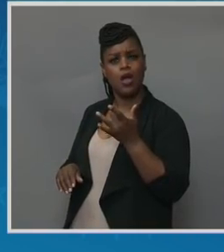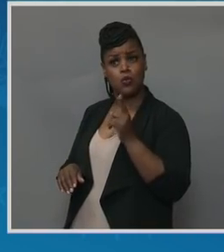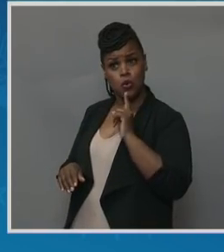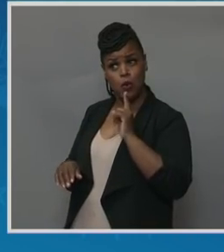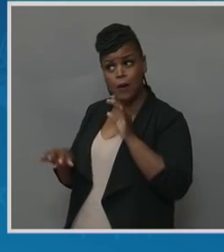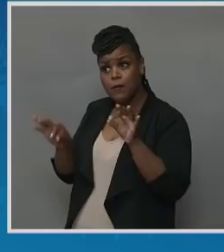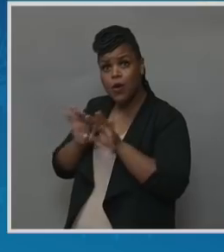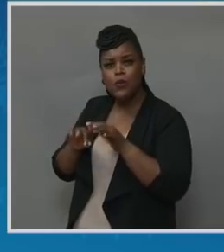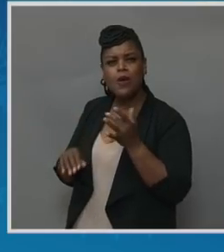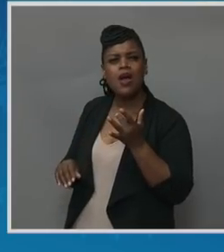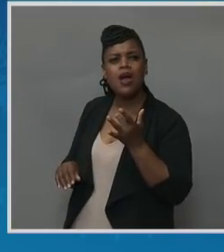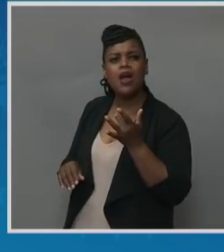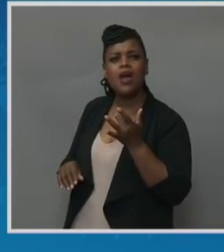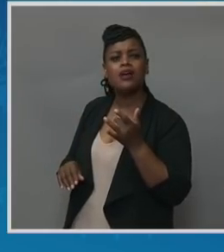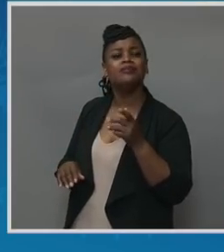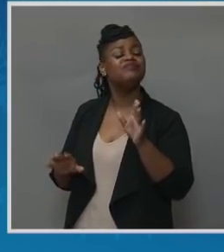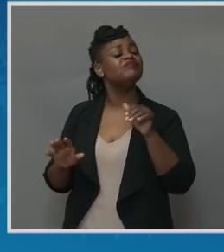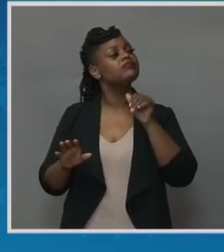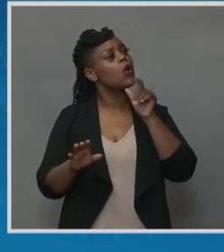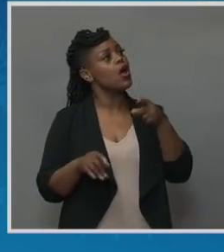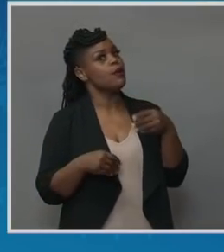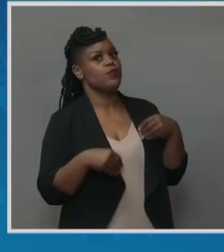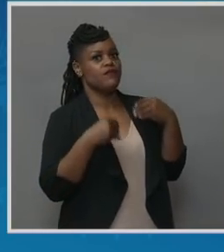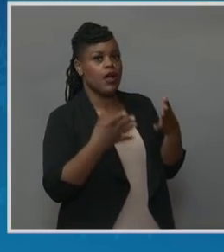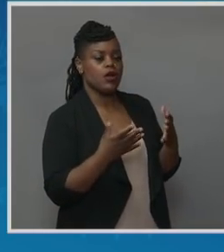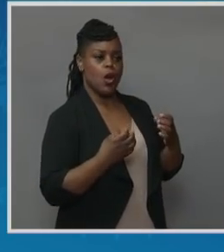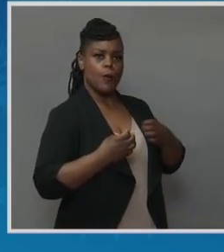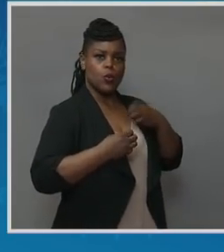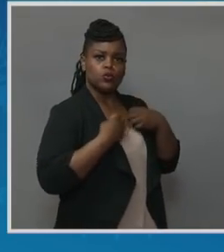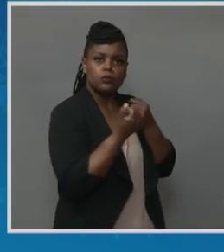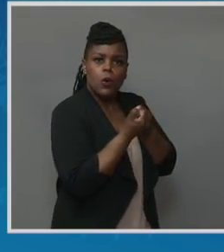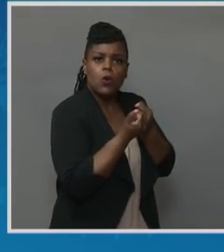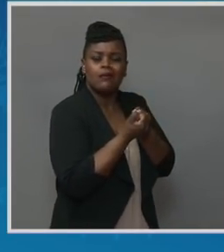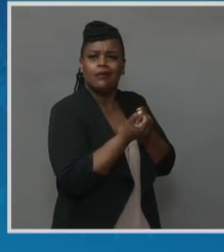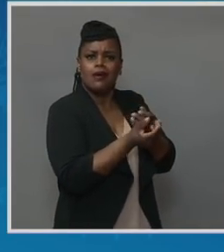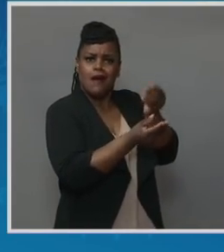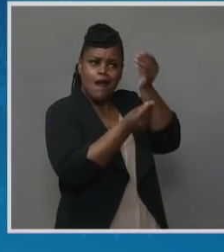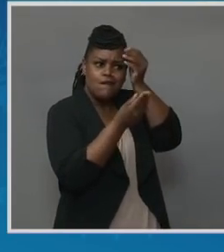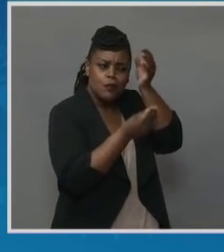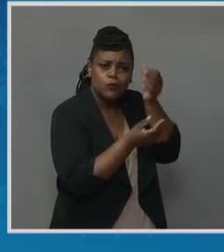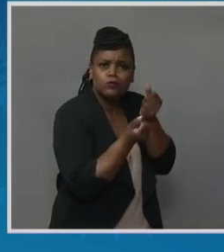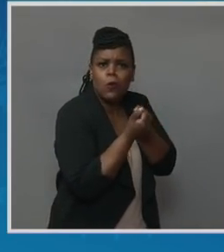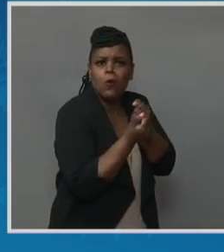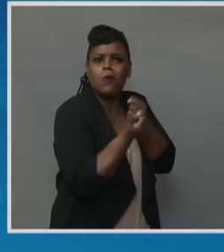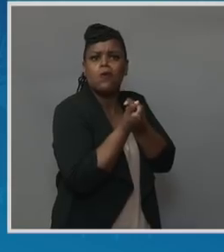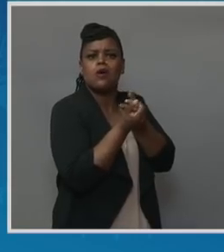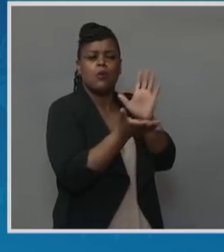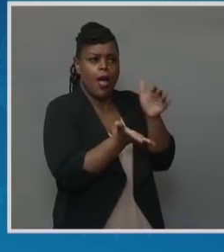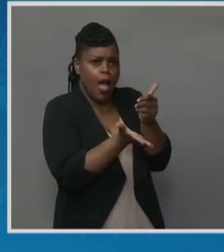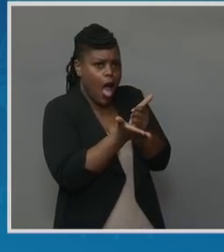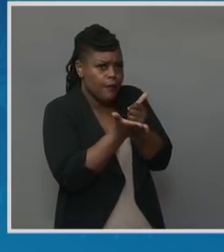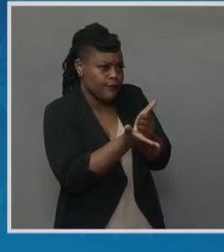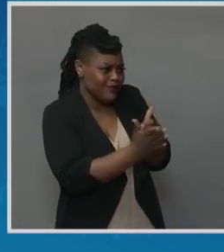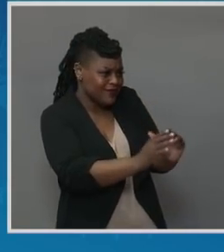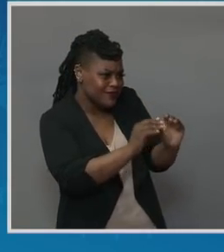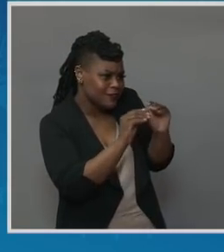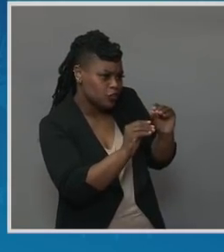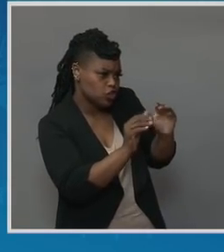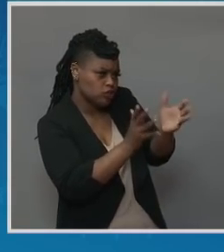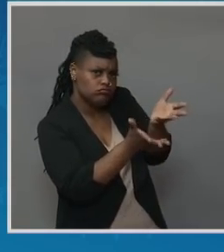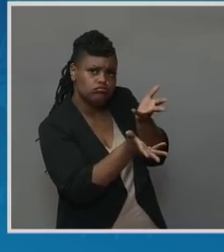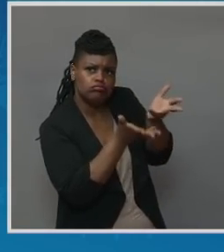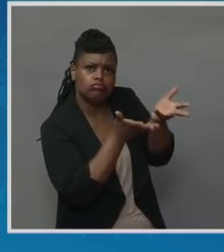only do we provide the emotional and informational support, but we help and teach our clients how to truly